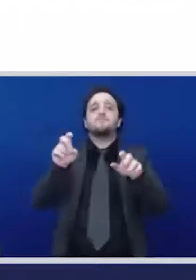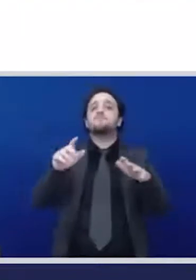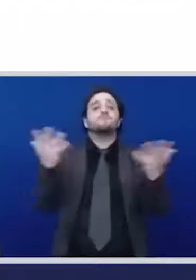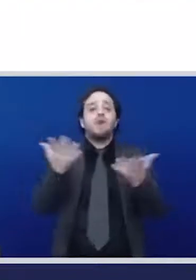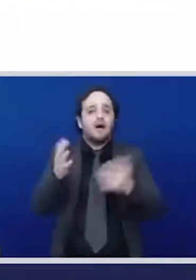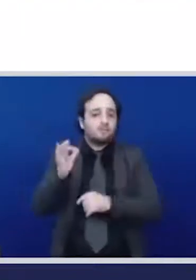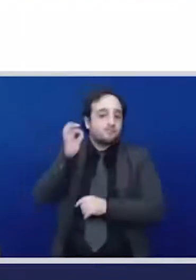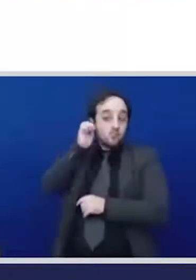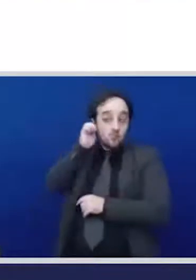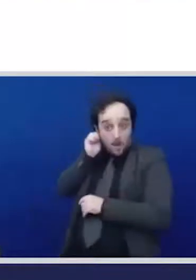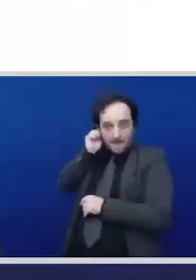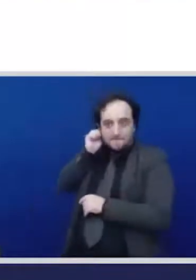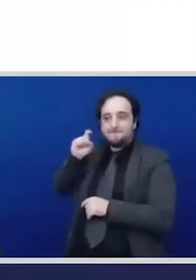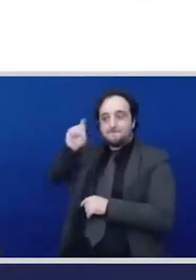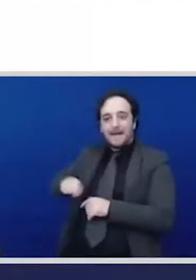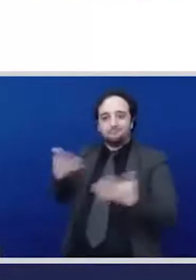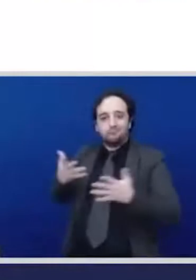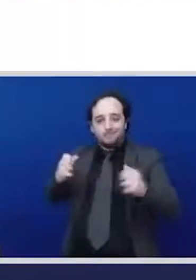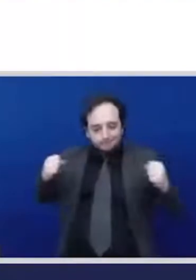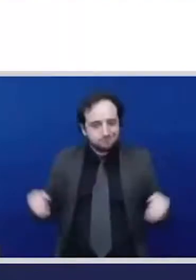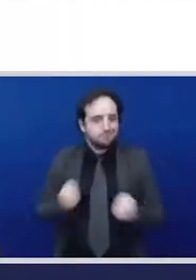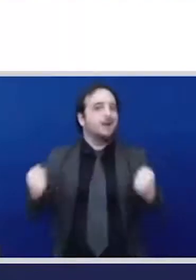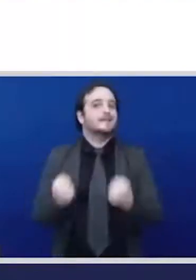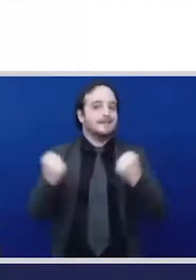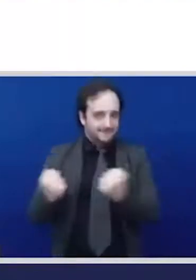kind of a glaring inequality which we have seen.